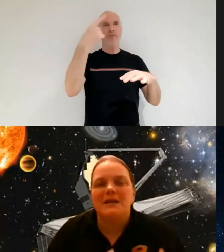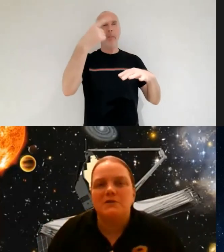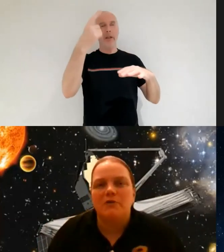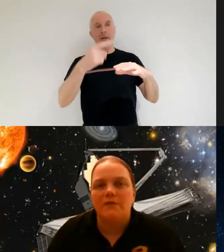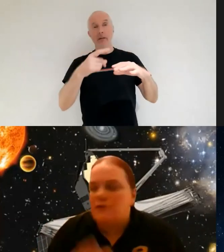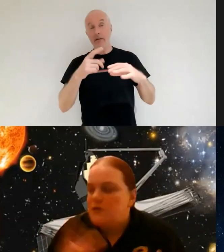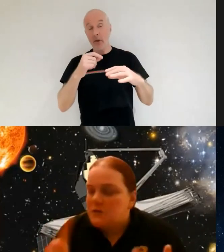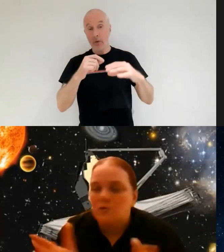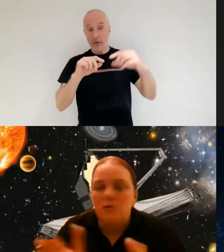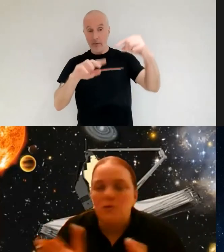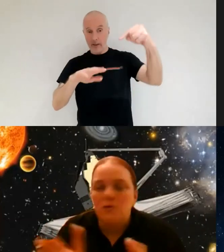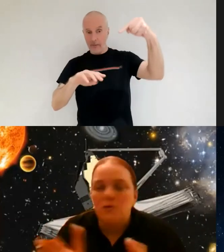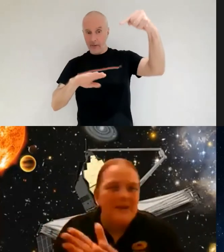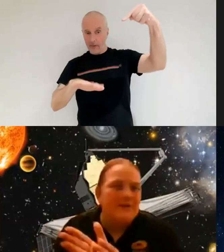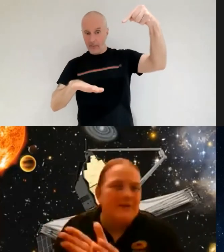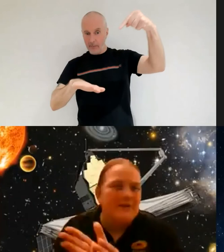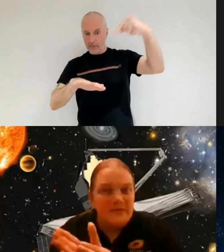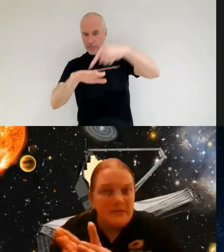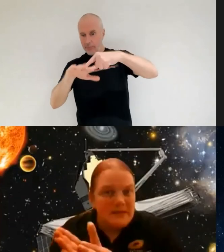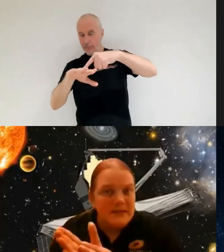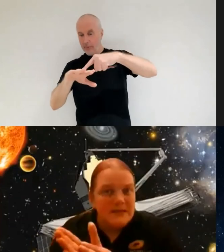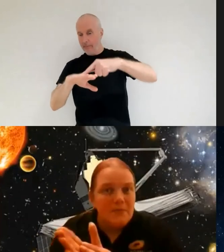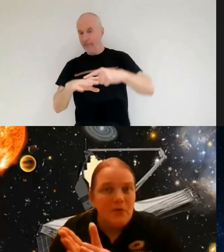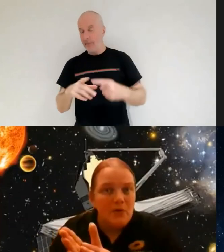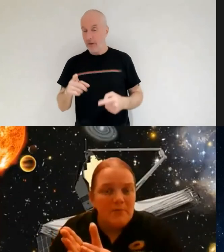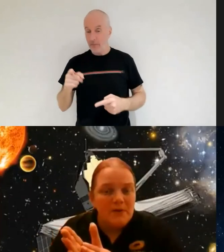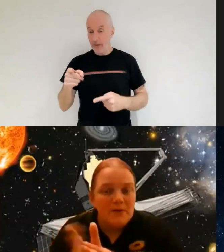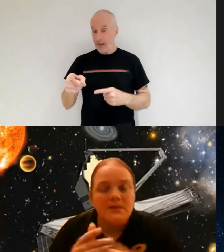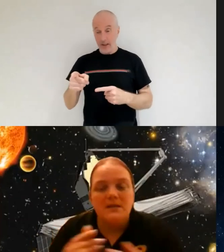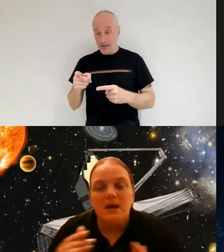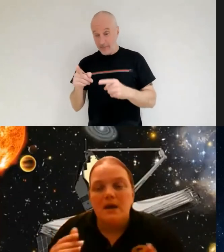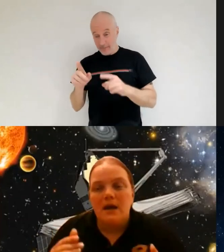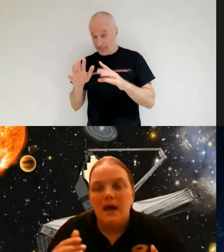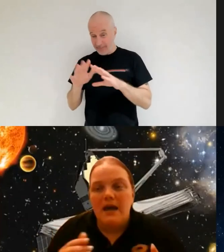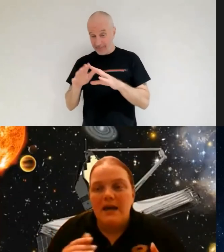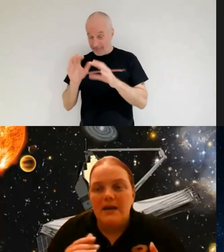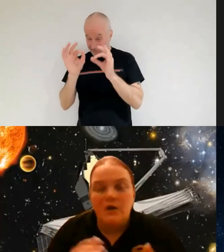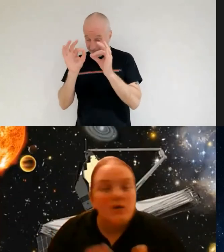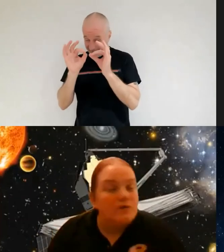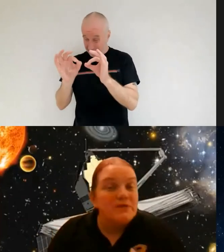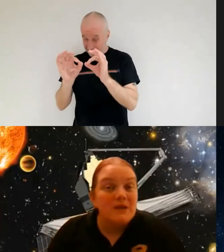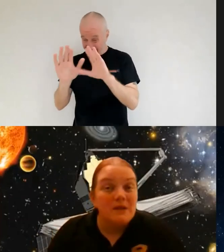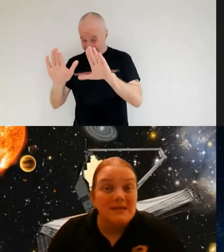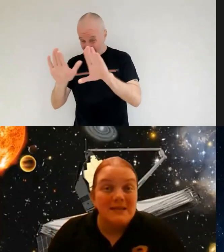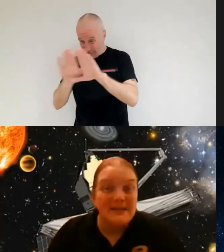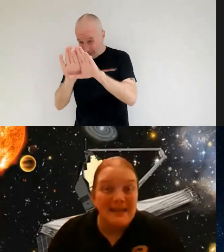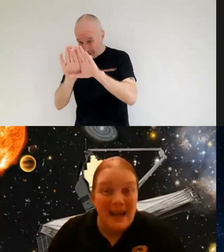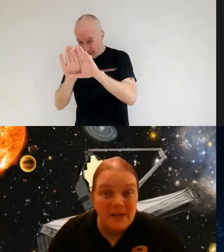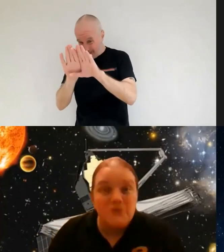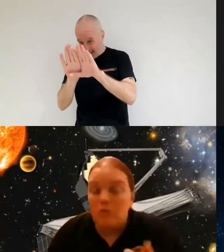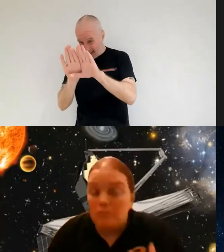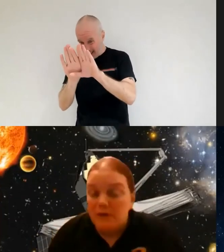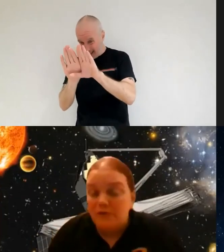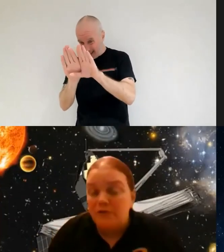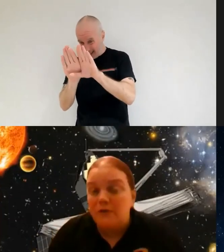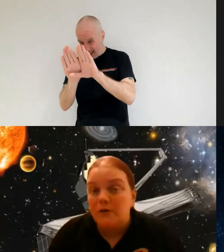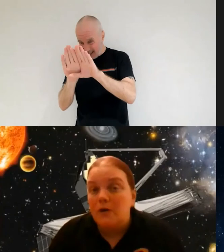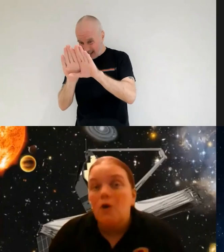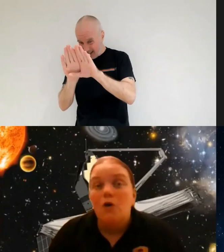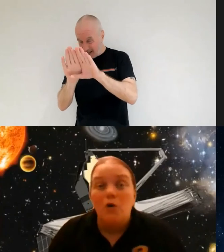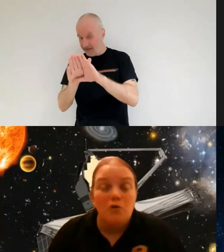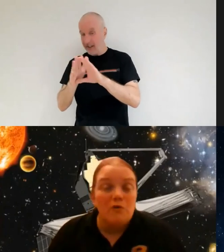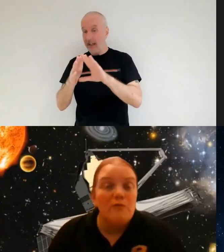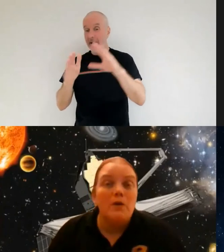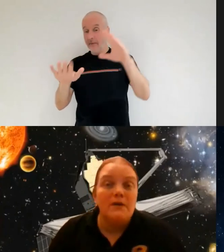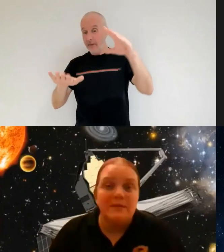part of the spacecraft and you saw the kind of tolerances that we're dealing with in these deployments could have resulted in catastrophic